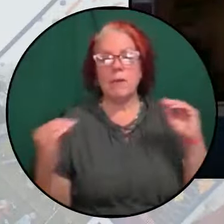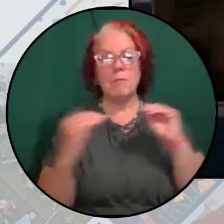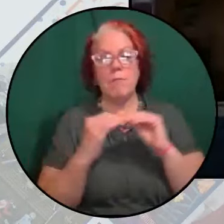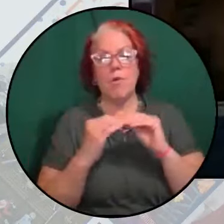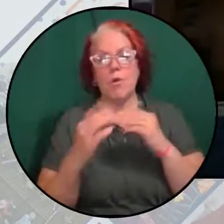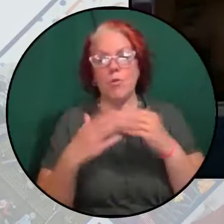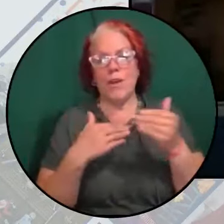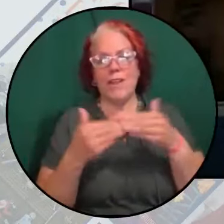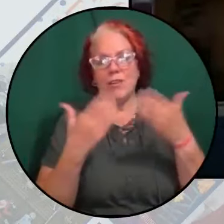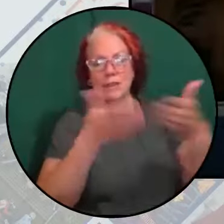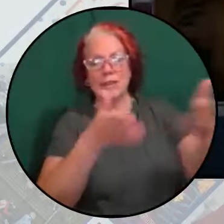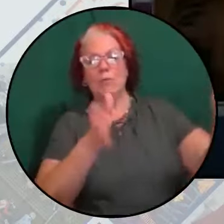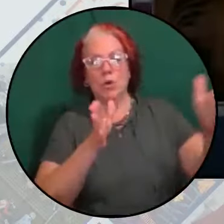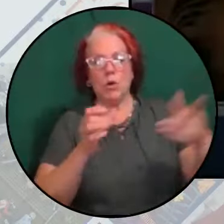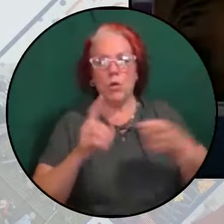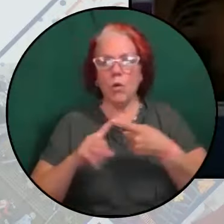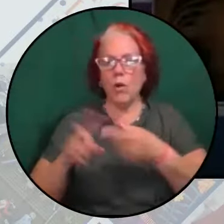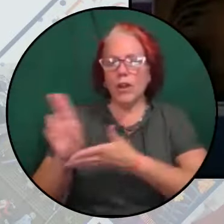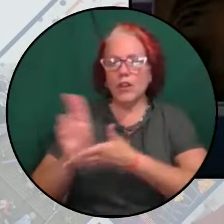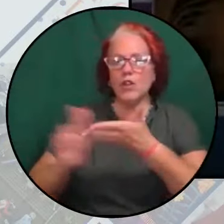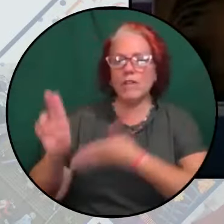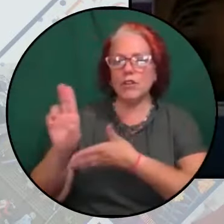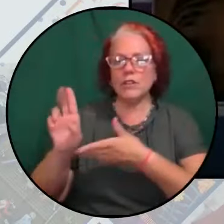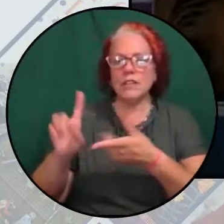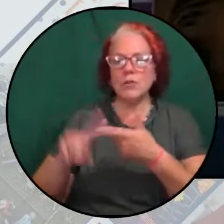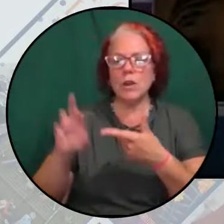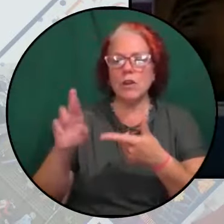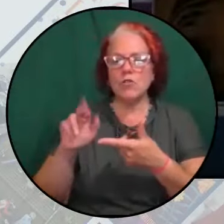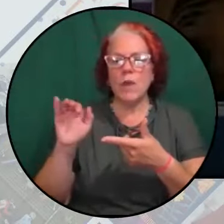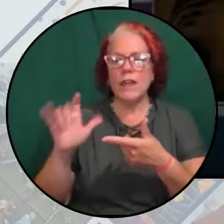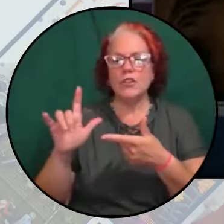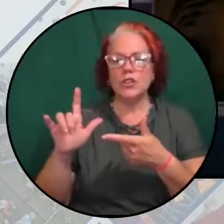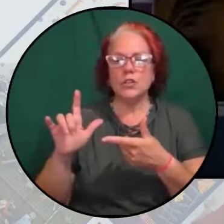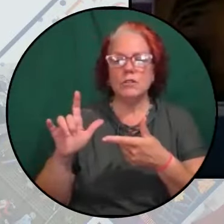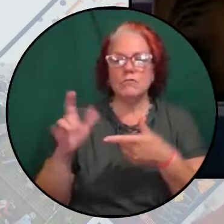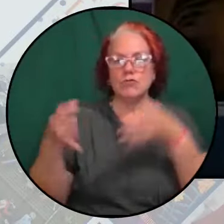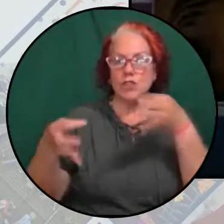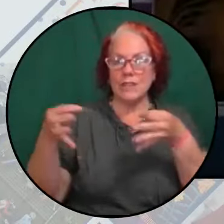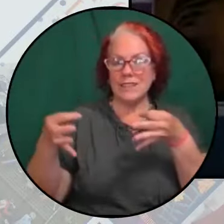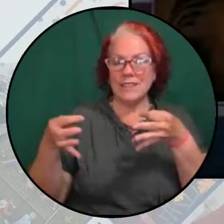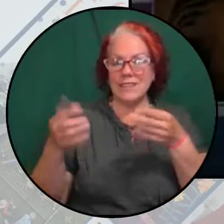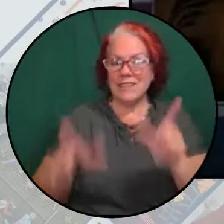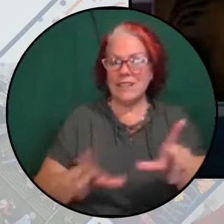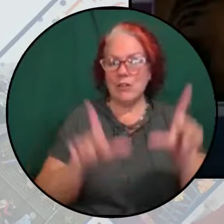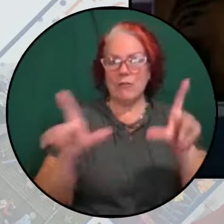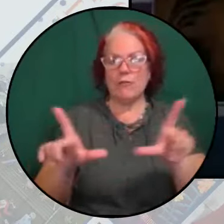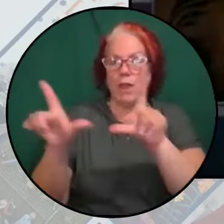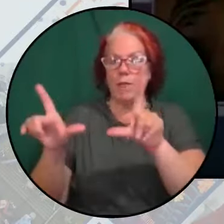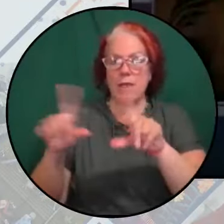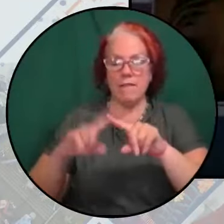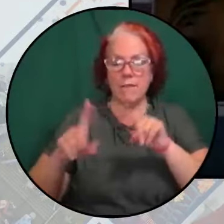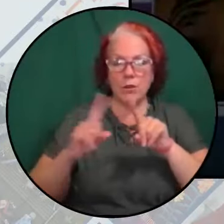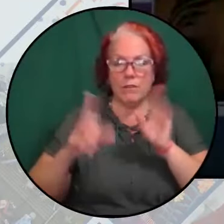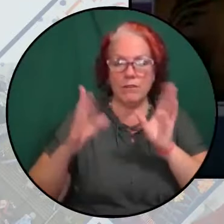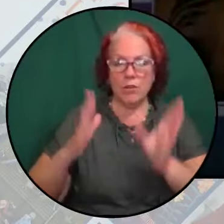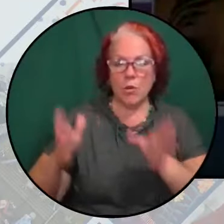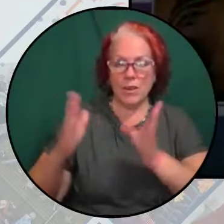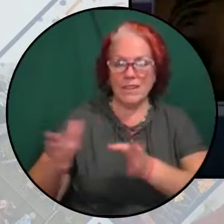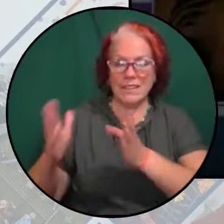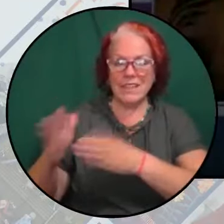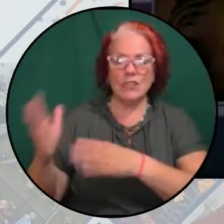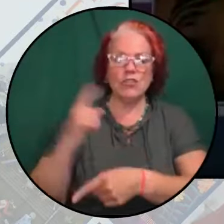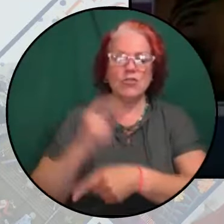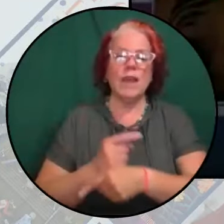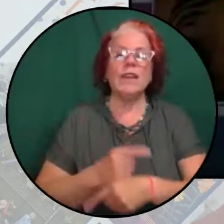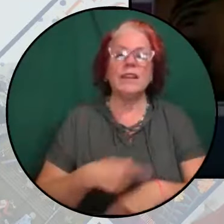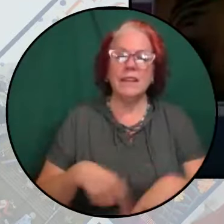liberal space or a university where racial justice is the framing for doing organizing, I mean, it's a racial